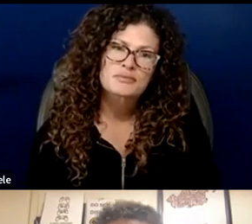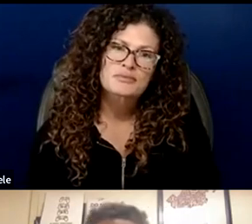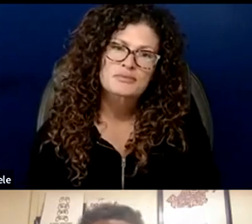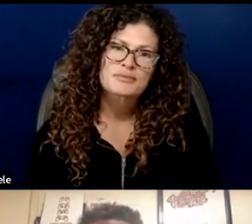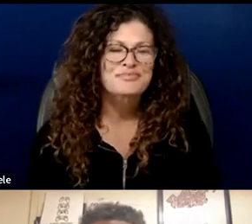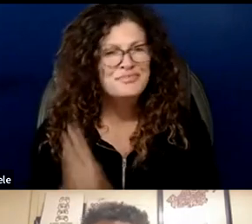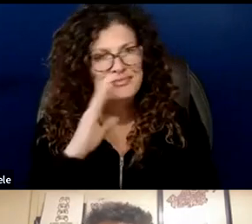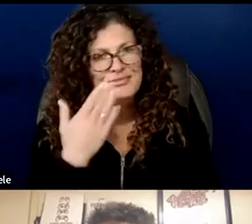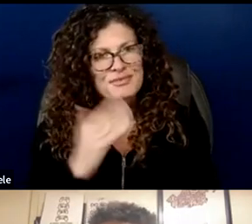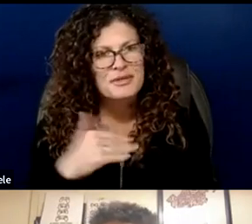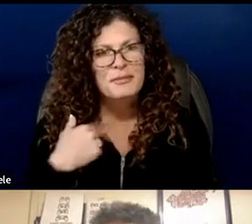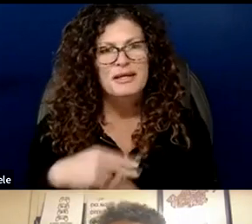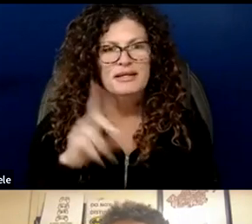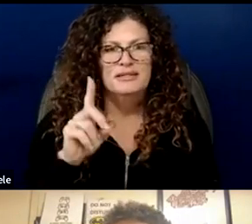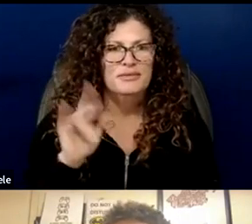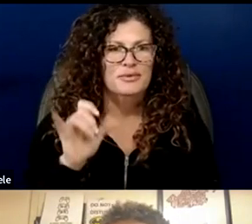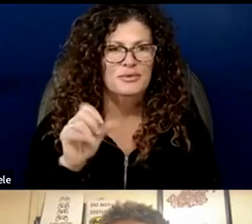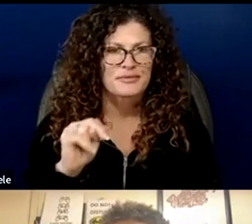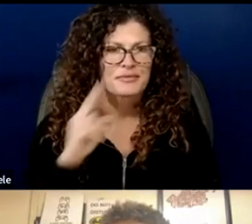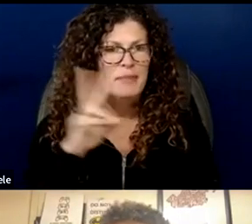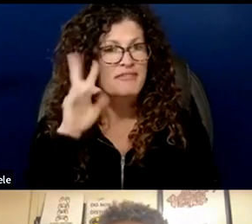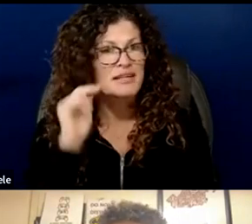Good evening. My name is Ewing Vietnamese interpreter.